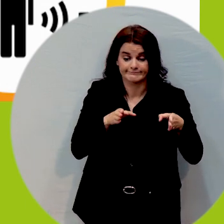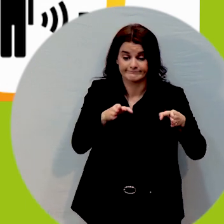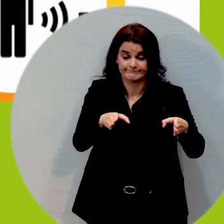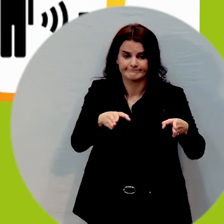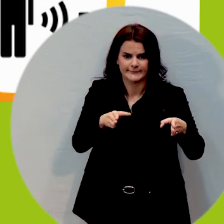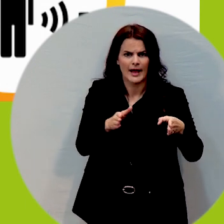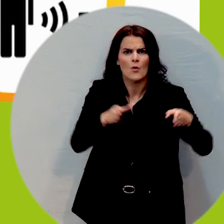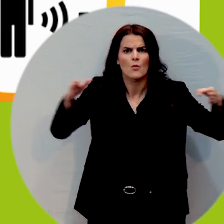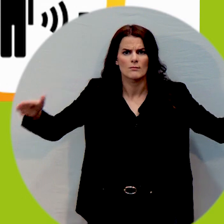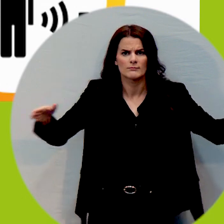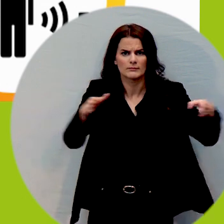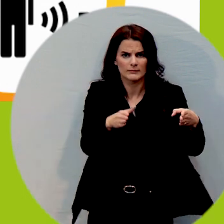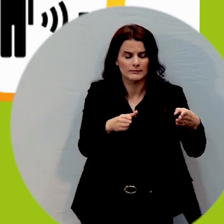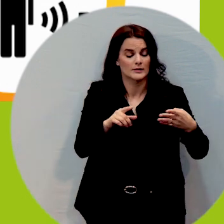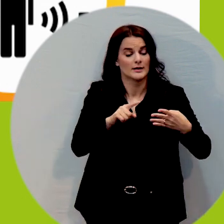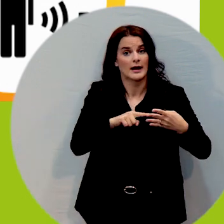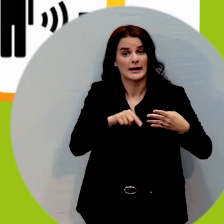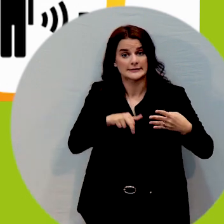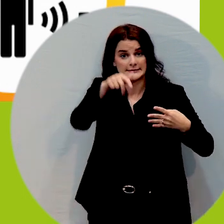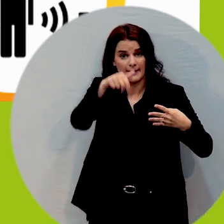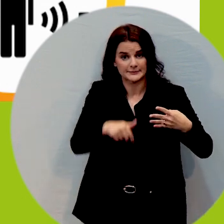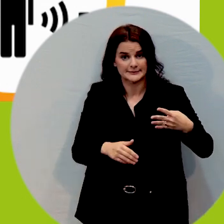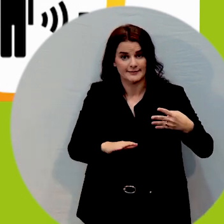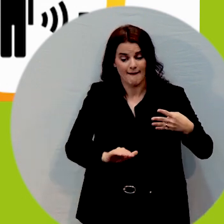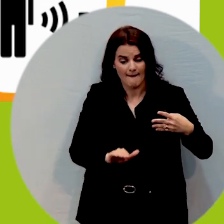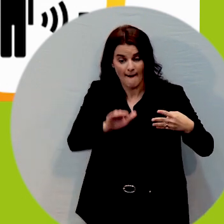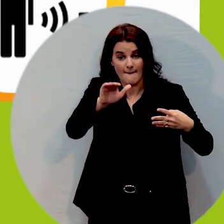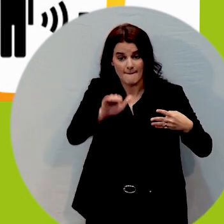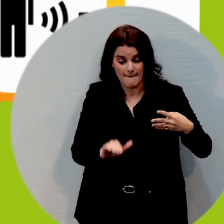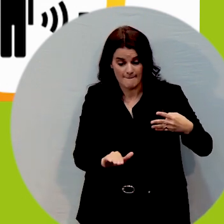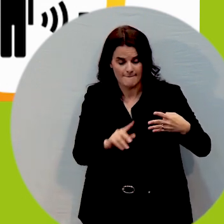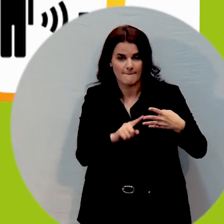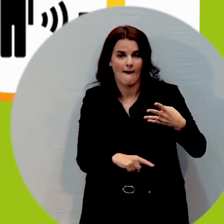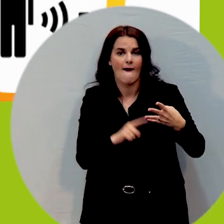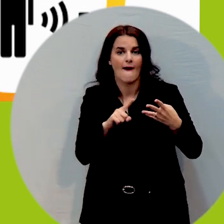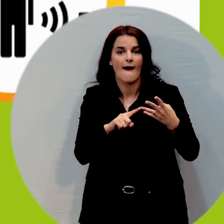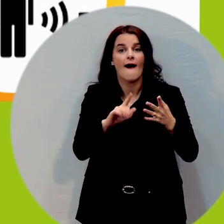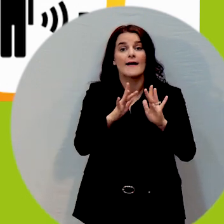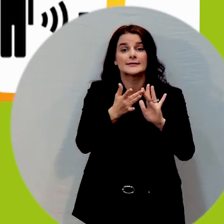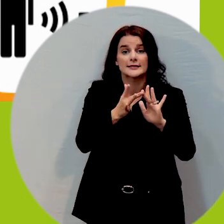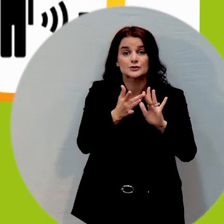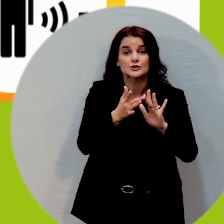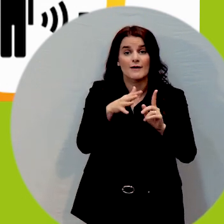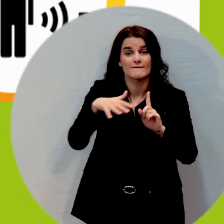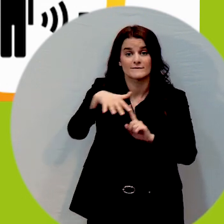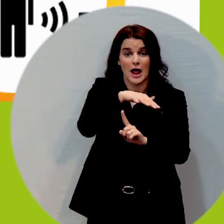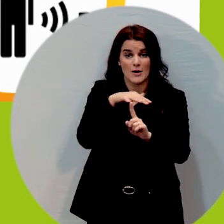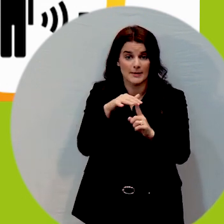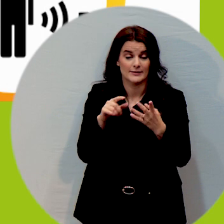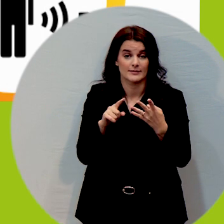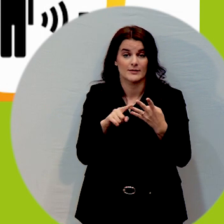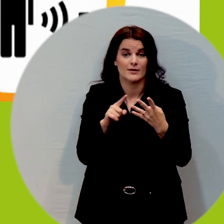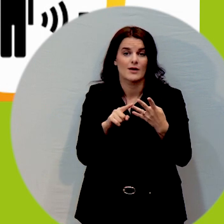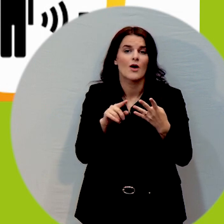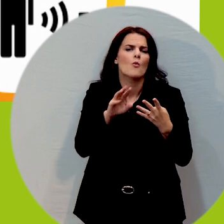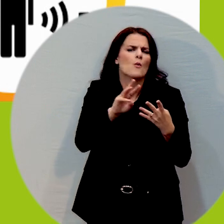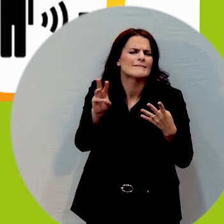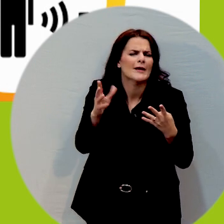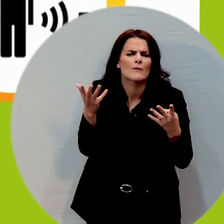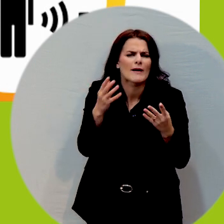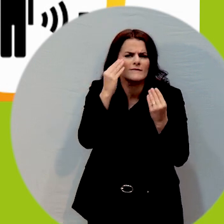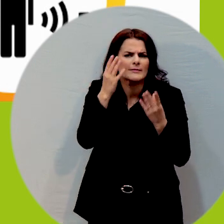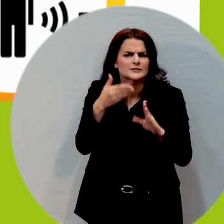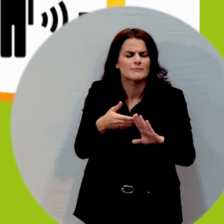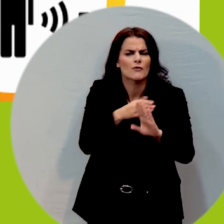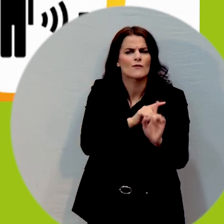heights of steps, the digital environment, the website, what information do you have before you